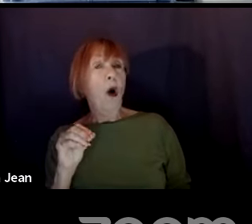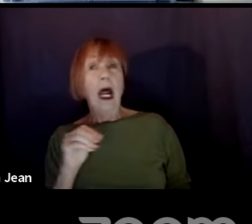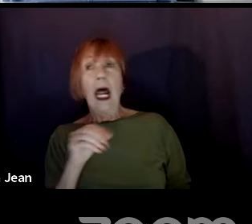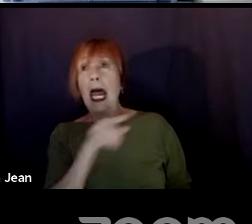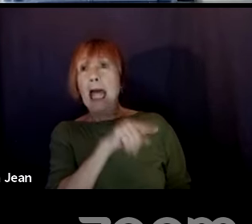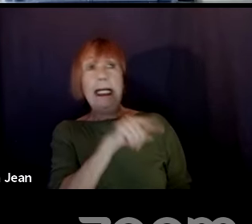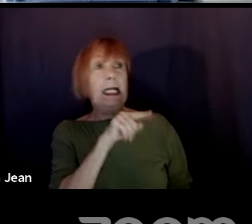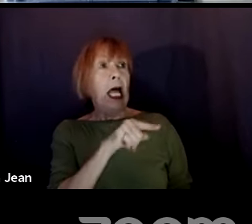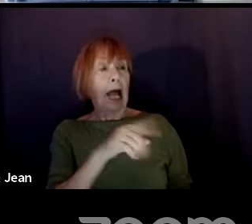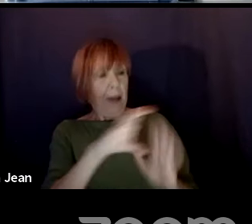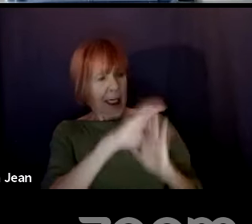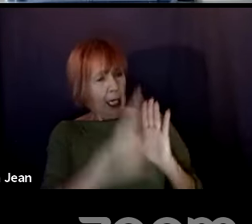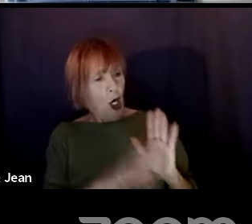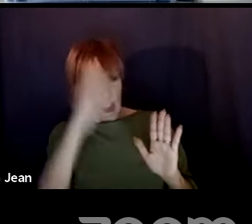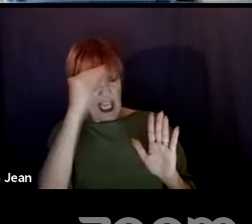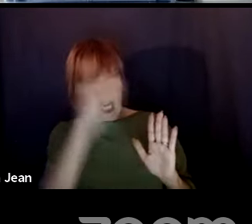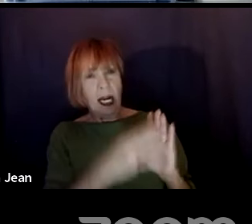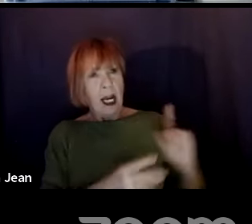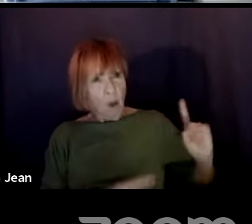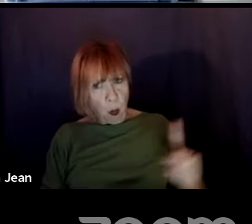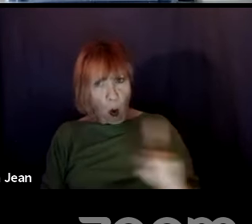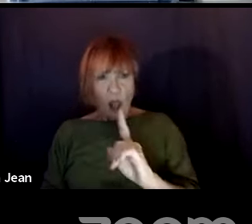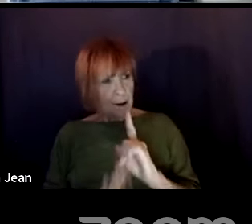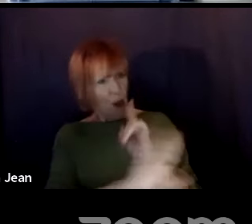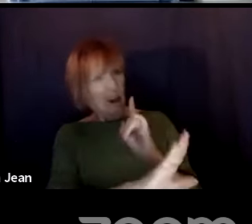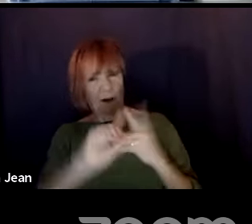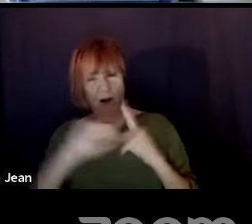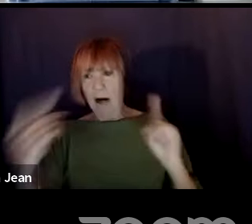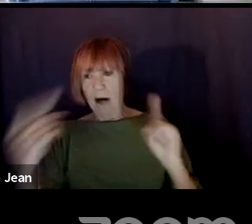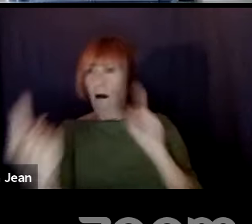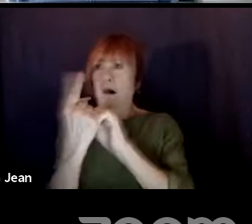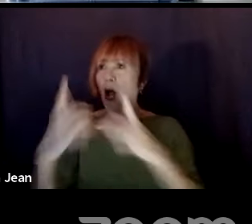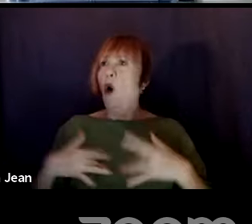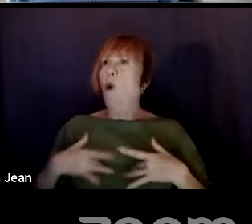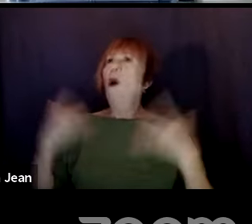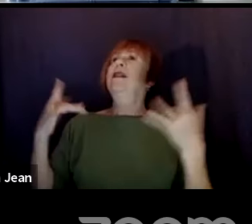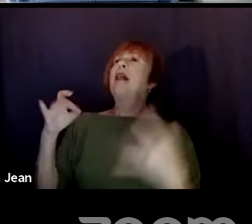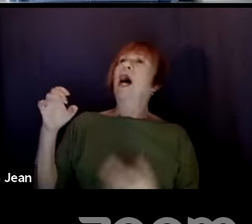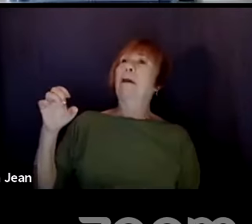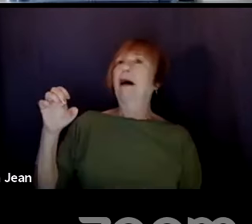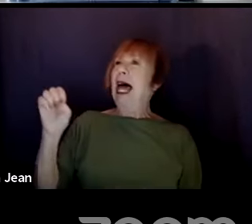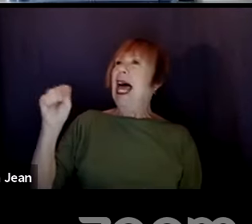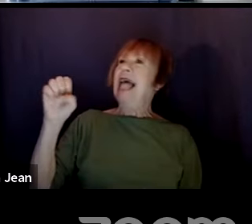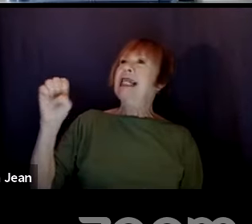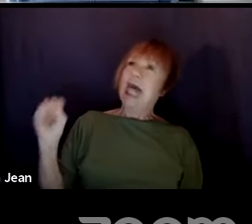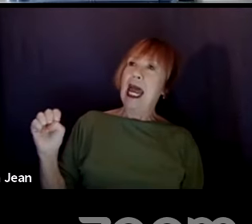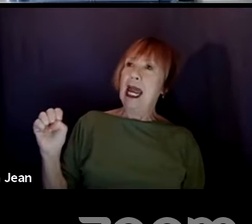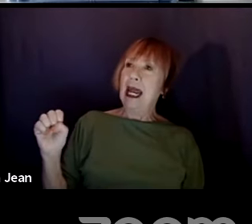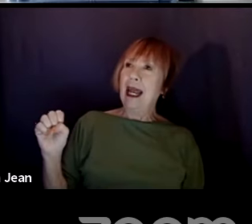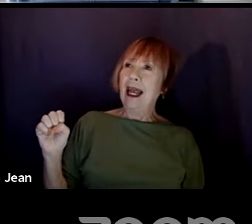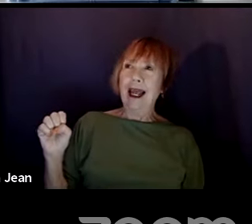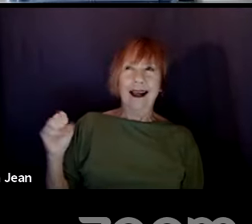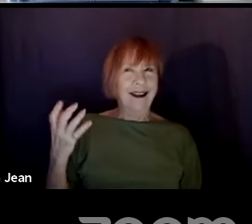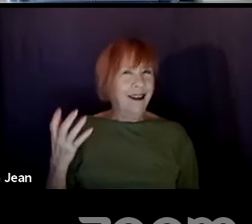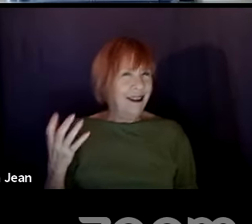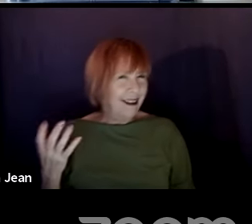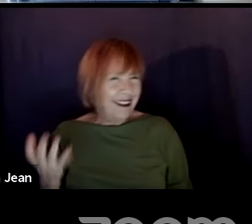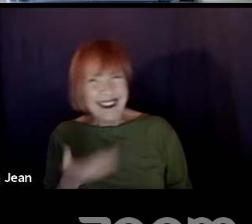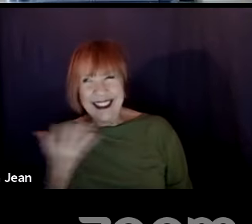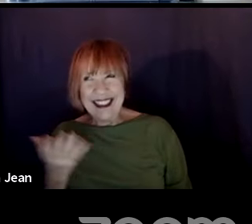him walk up to a friend of his in school and he says, what's up essay. Um, is it better to